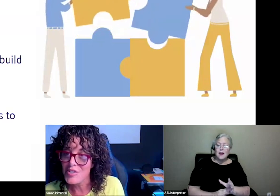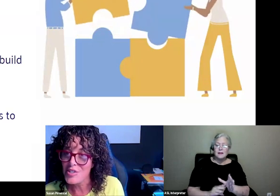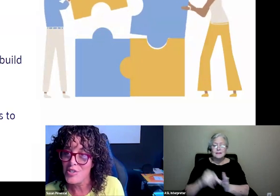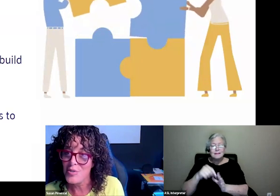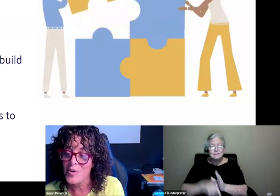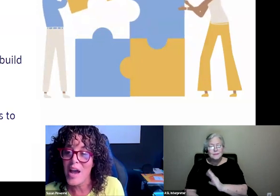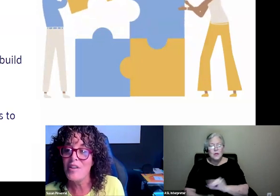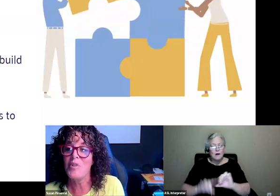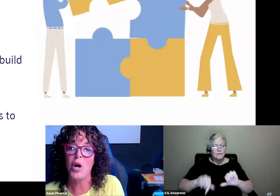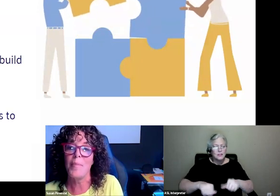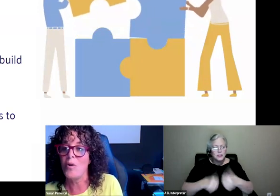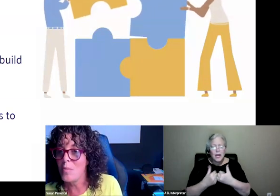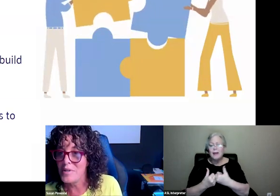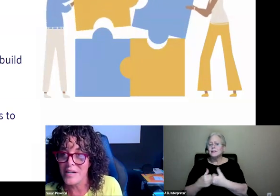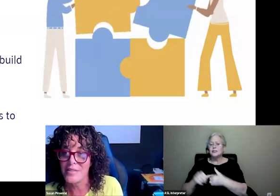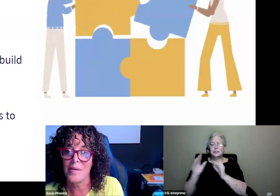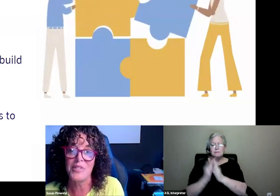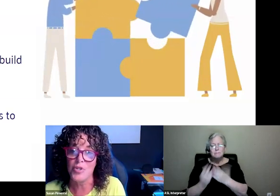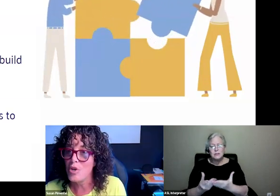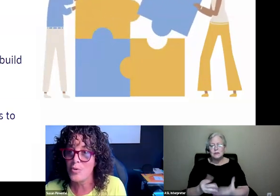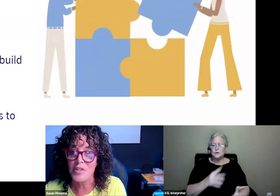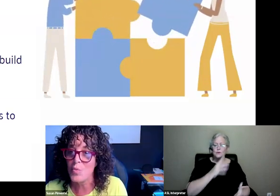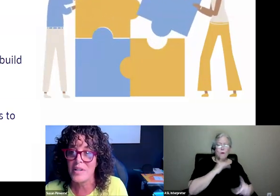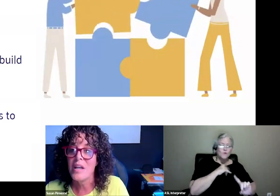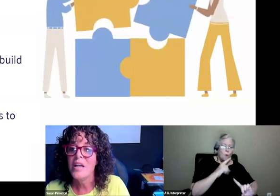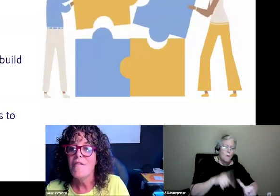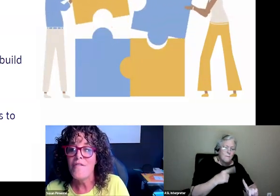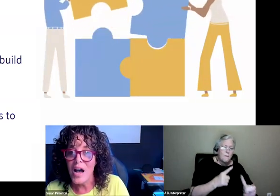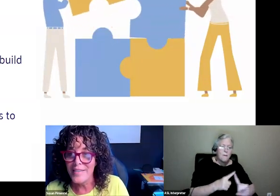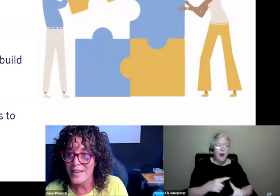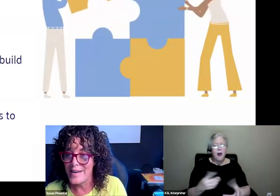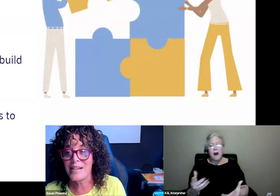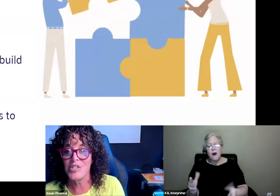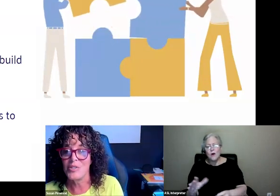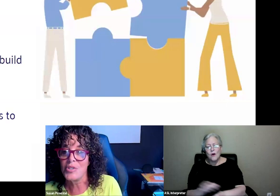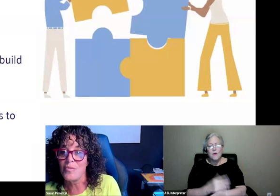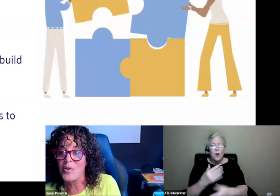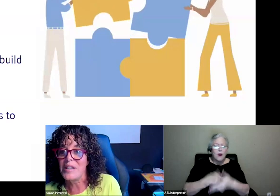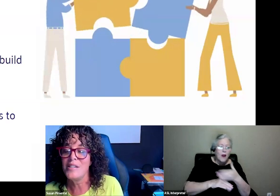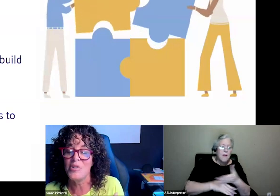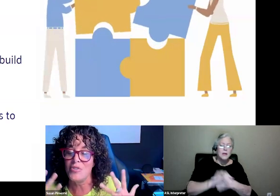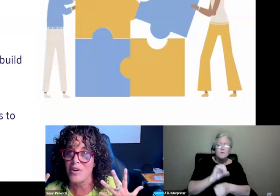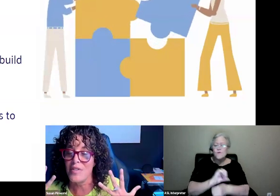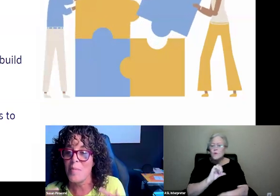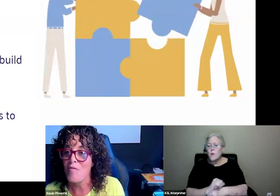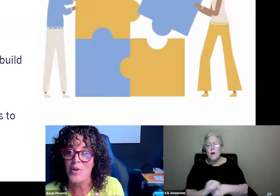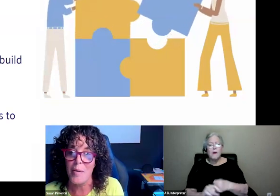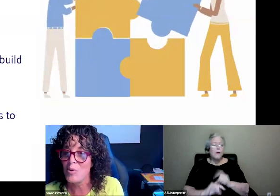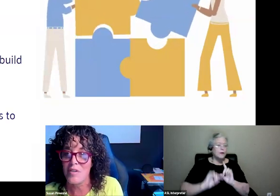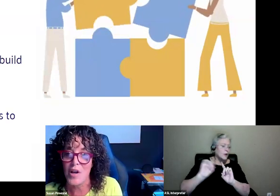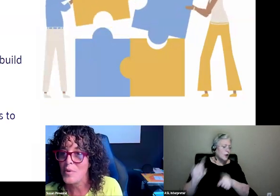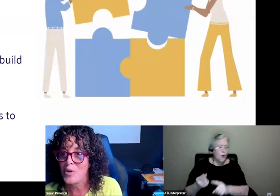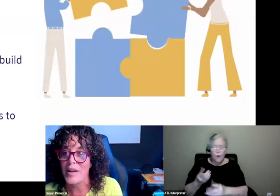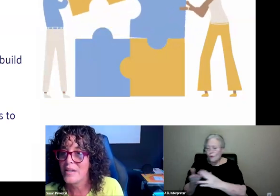discussions that students are having. talk about culminating assignments. And you can go through each one and find the connections. They're very easy when you start to think about